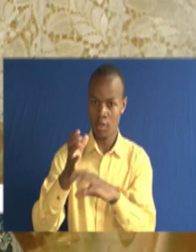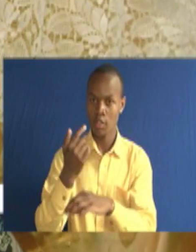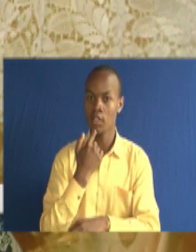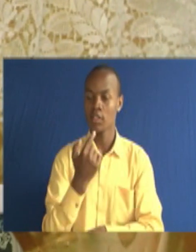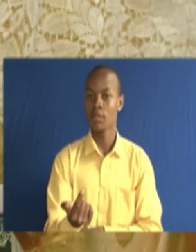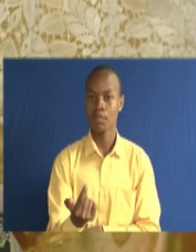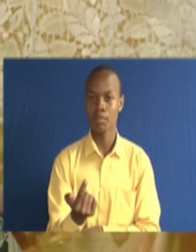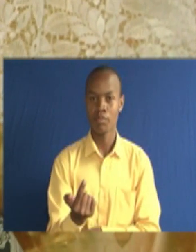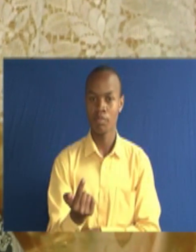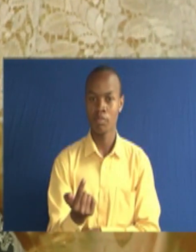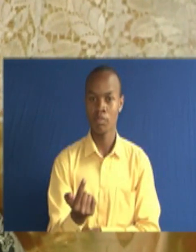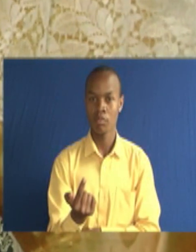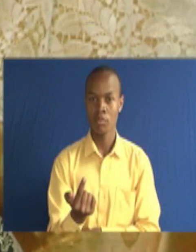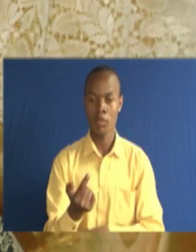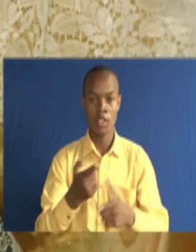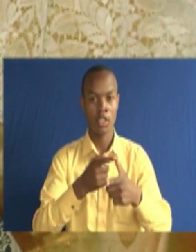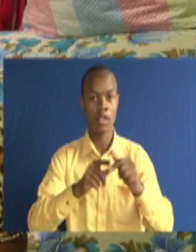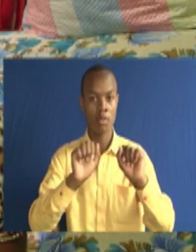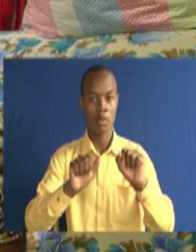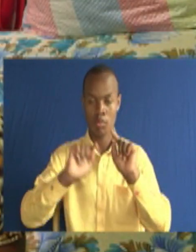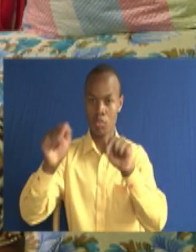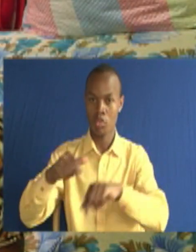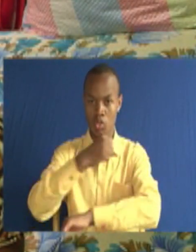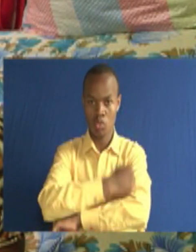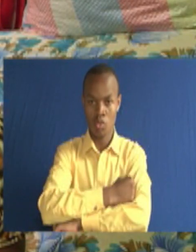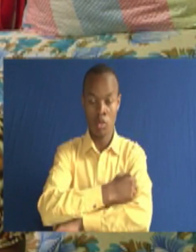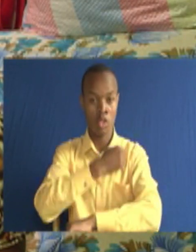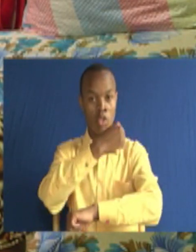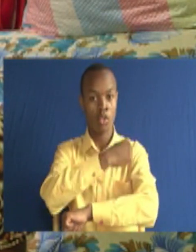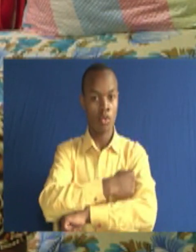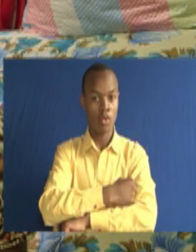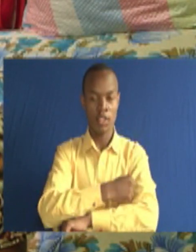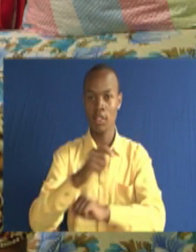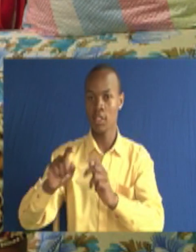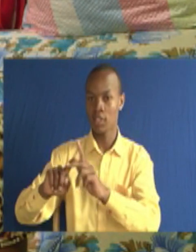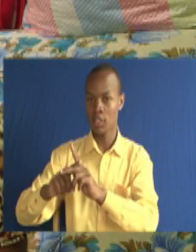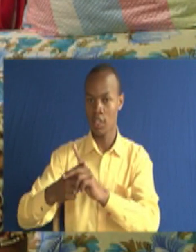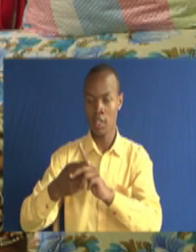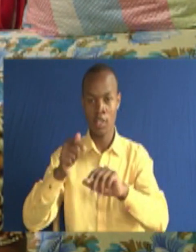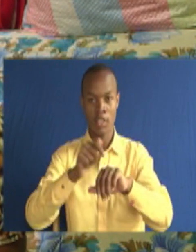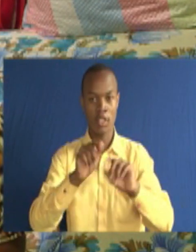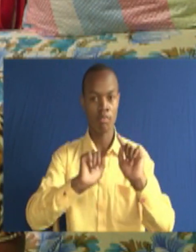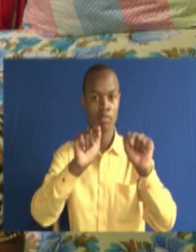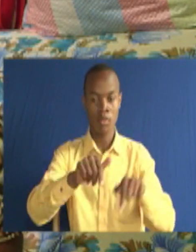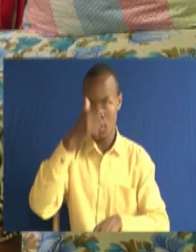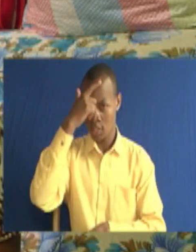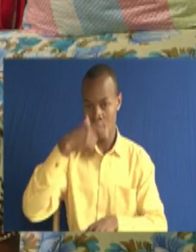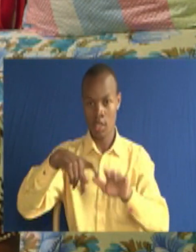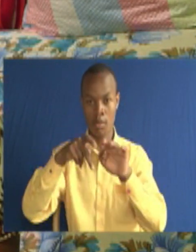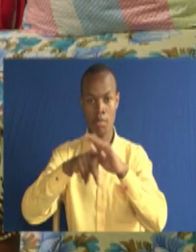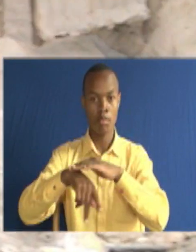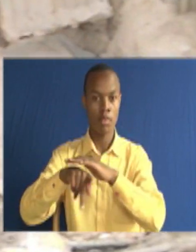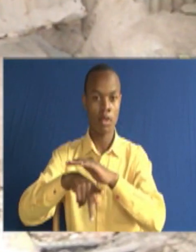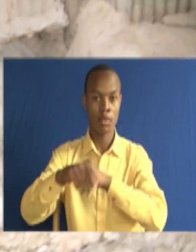panyiwa wiko nikeleke shule cooling for stella kicked off well she went to thika primary school of visually impaired